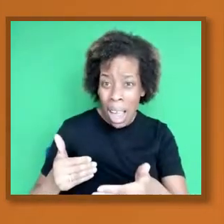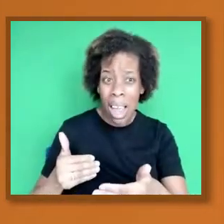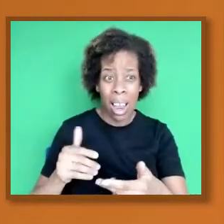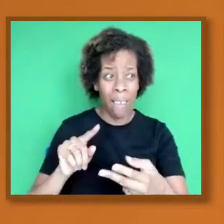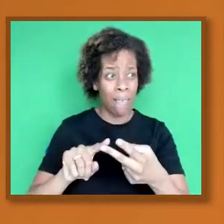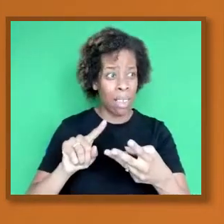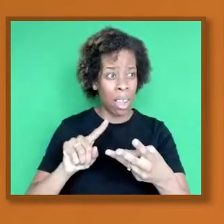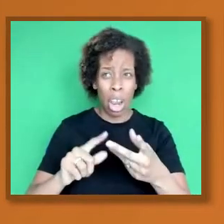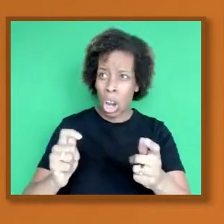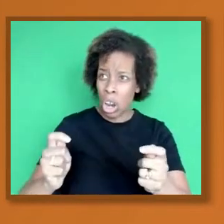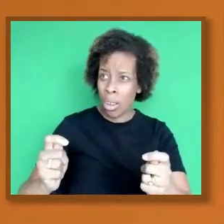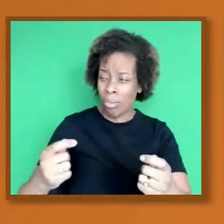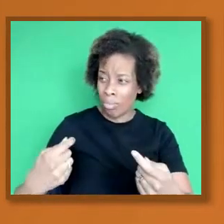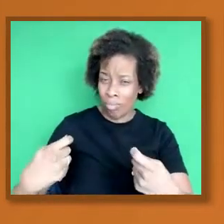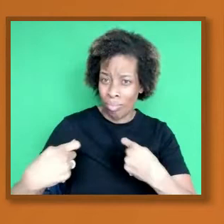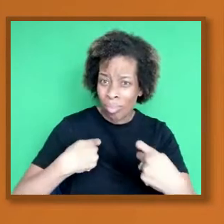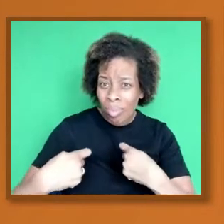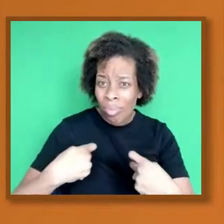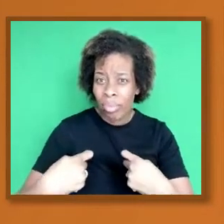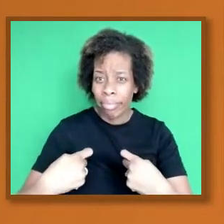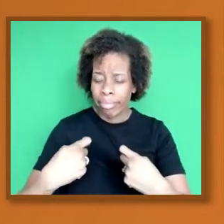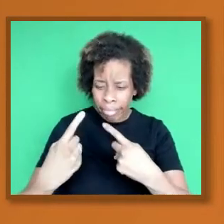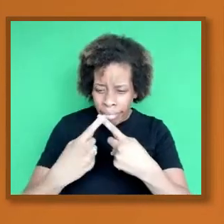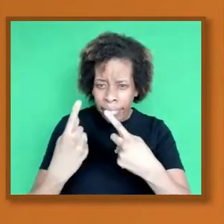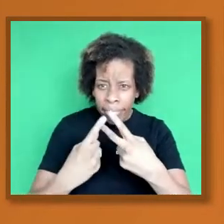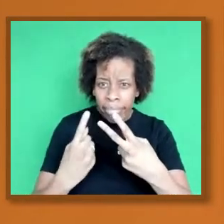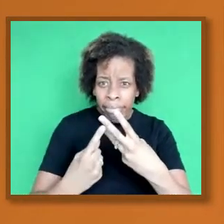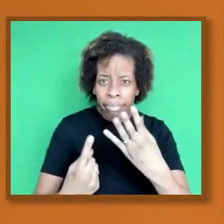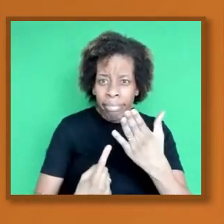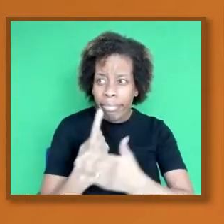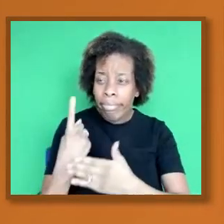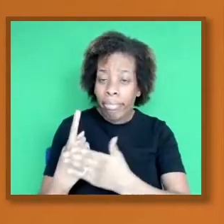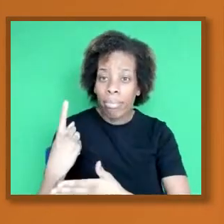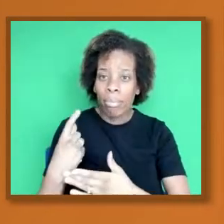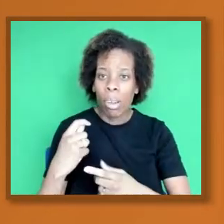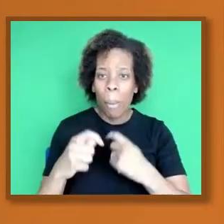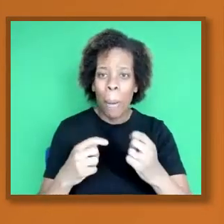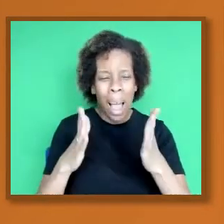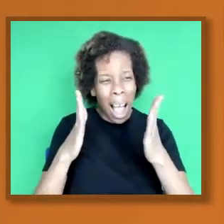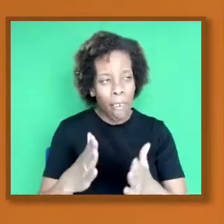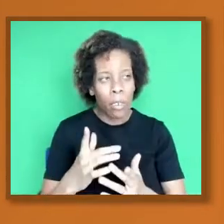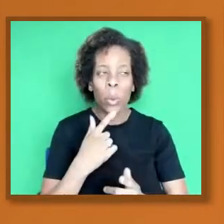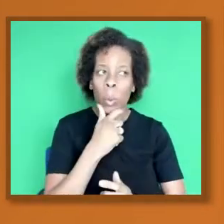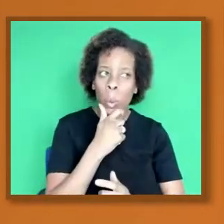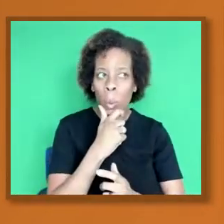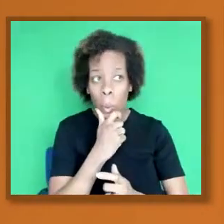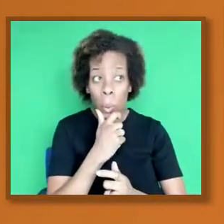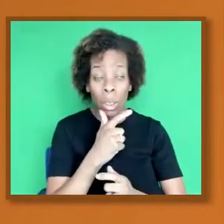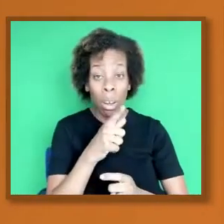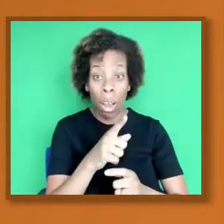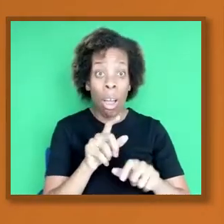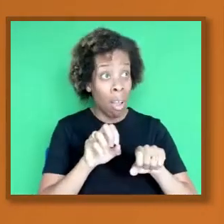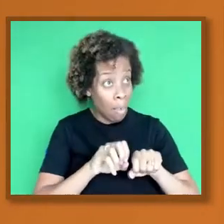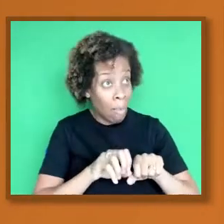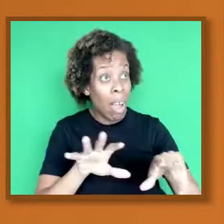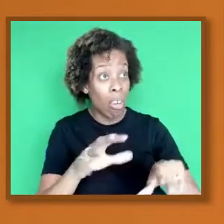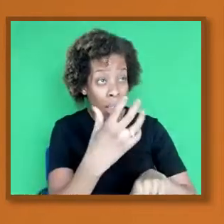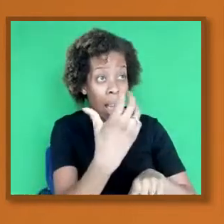into when we discuss these issues of viruses and their response to them.